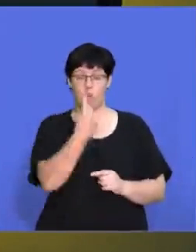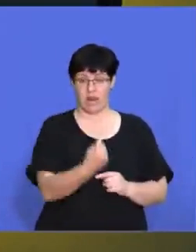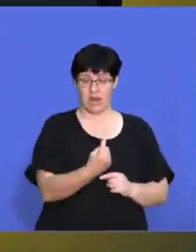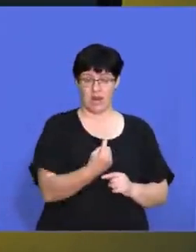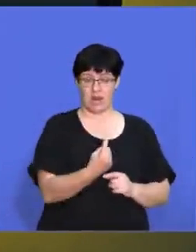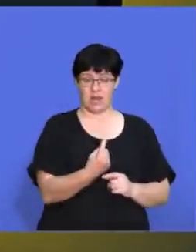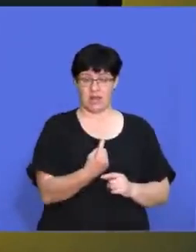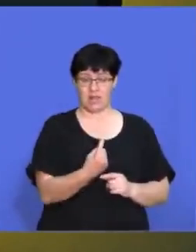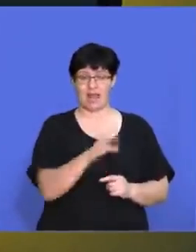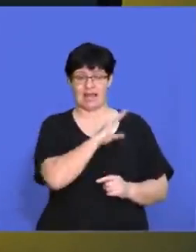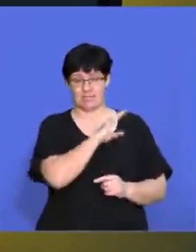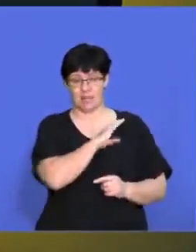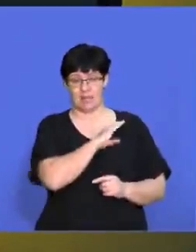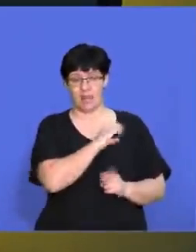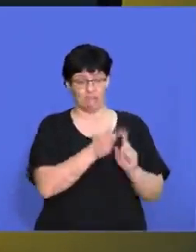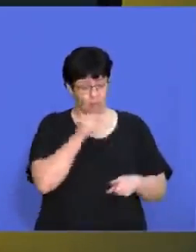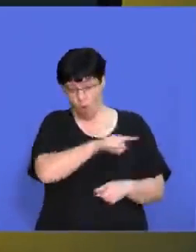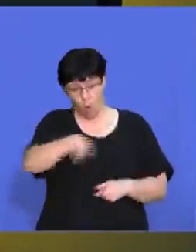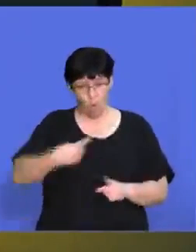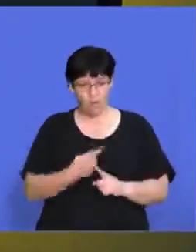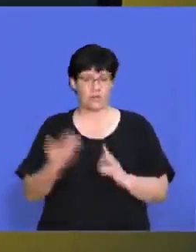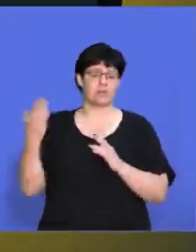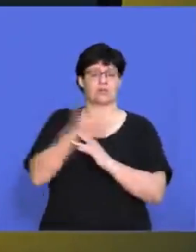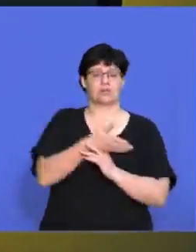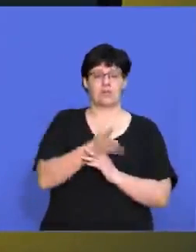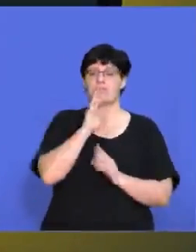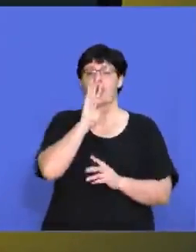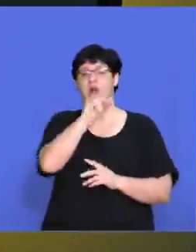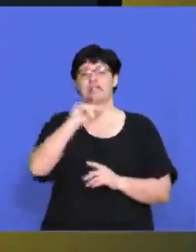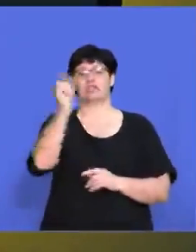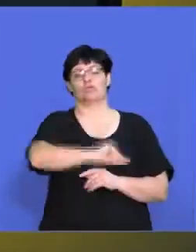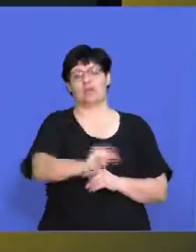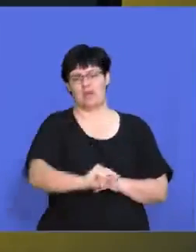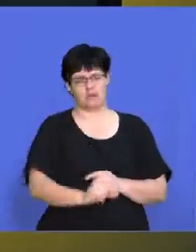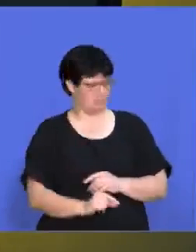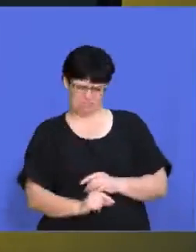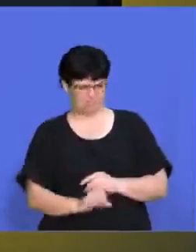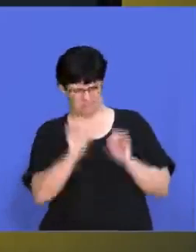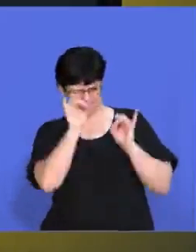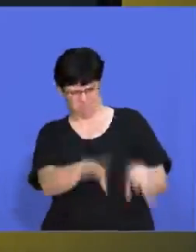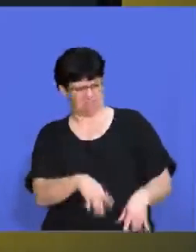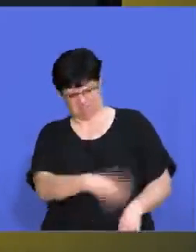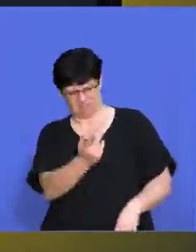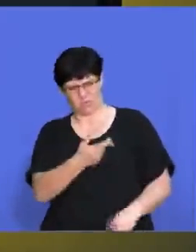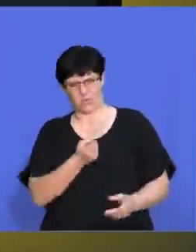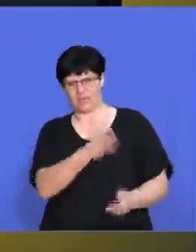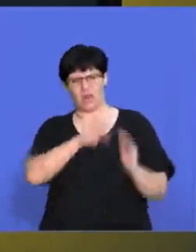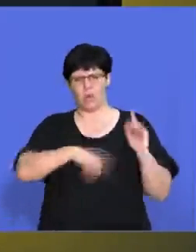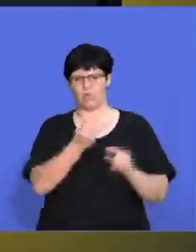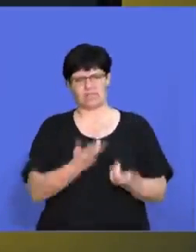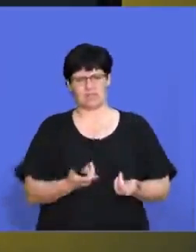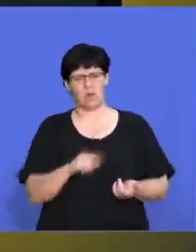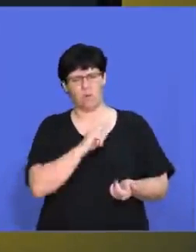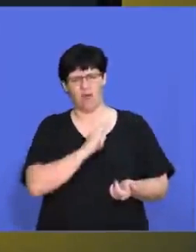one customer out of those millions goes in there to ask for a cheaper price, they're not going to give them that lower price because that buyer